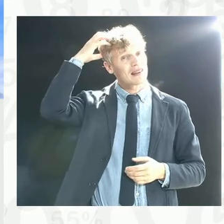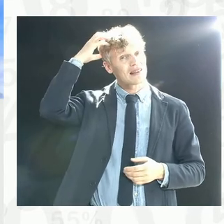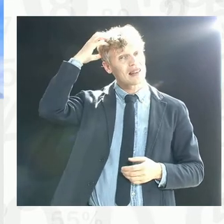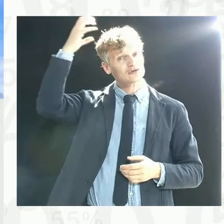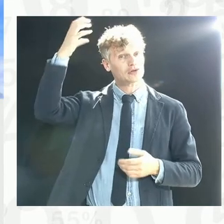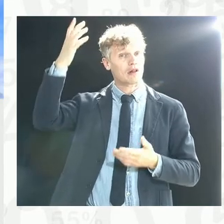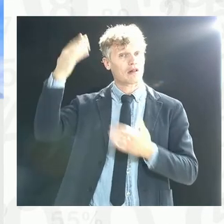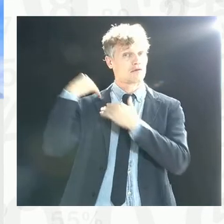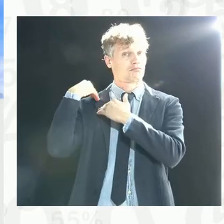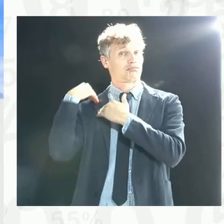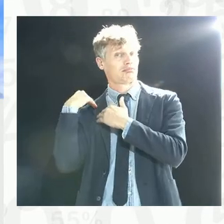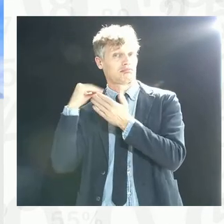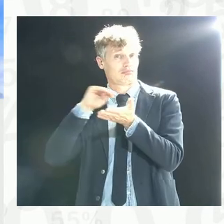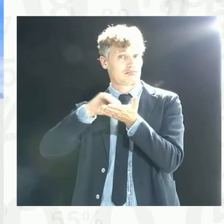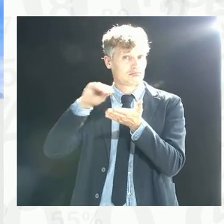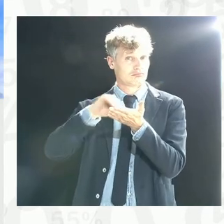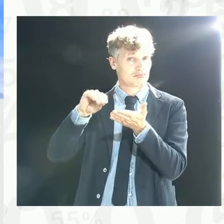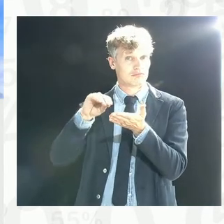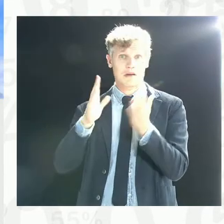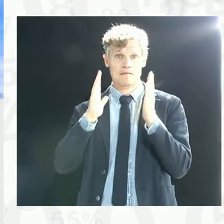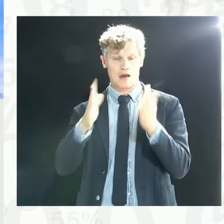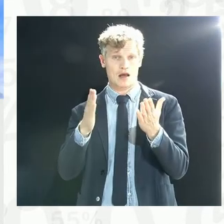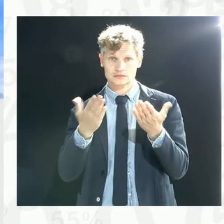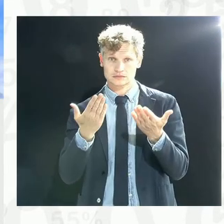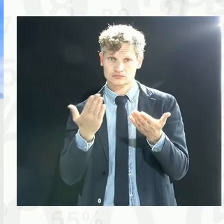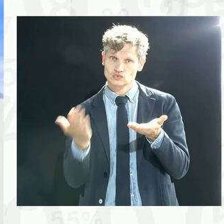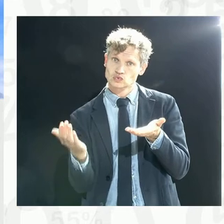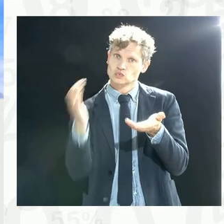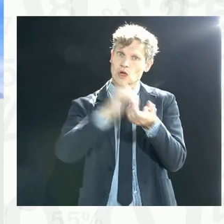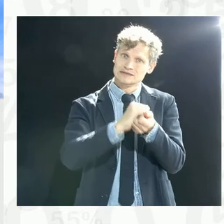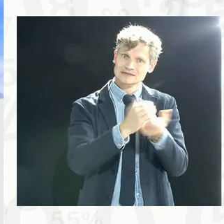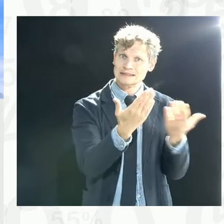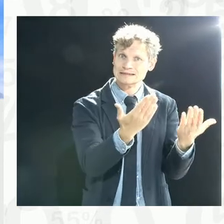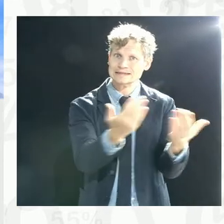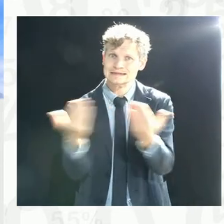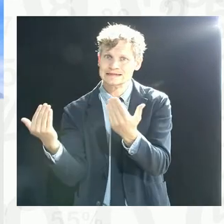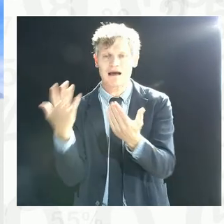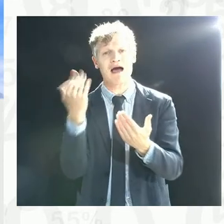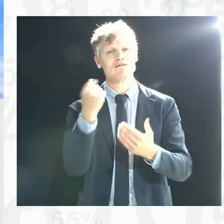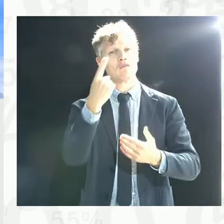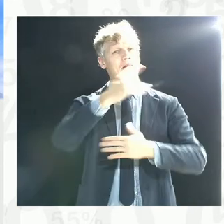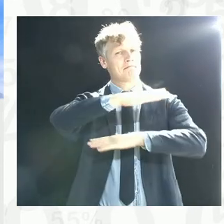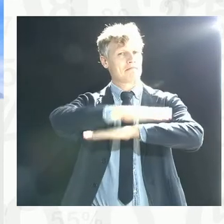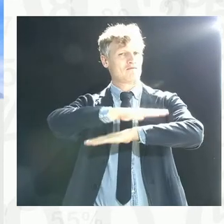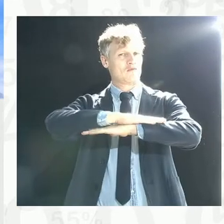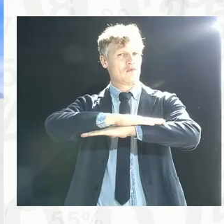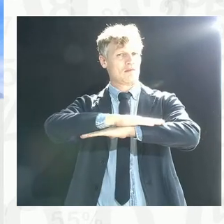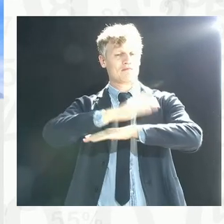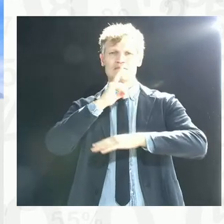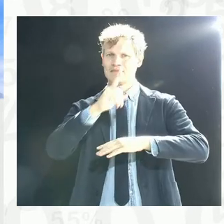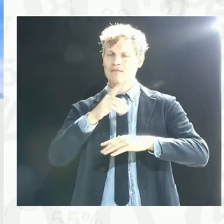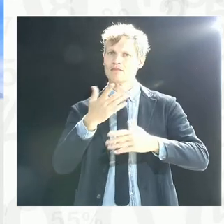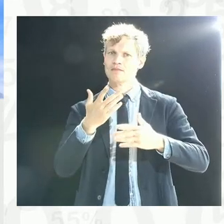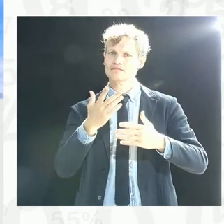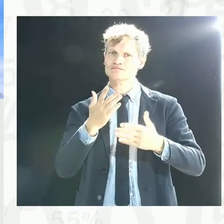to enhance the trust, the system has a platform for full engagement of all the